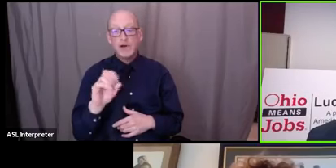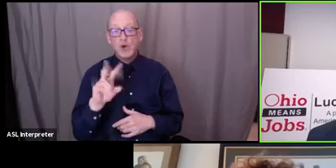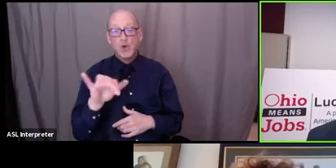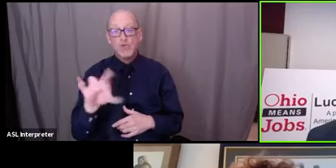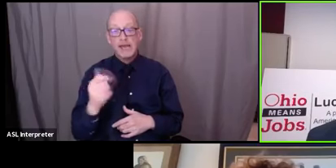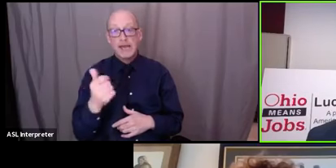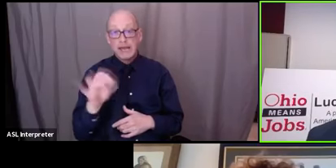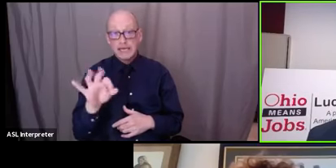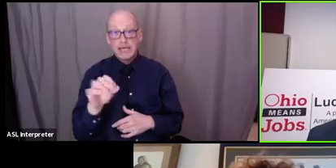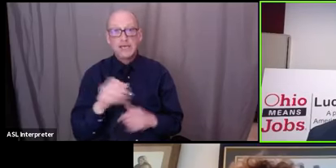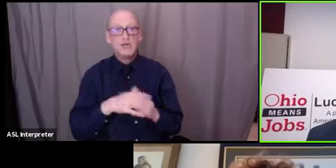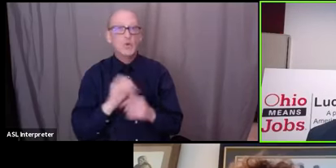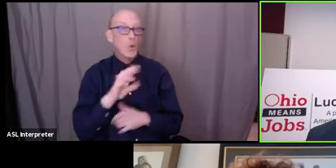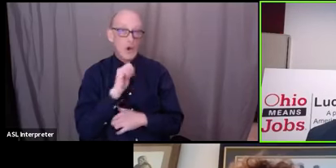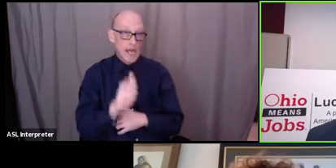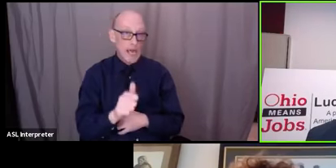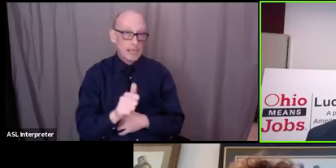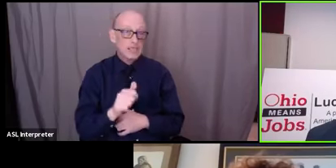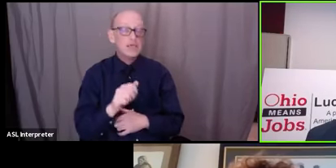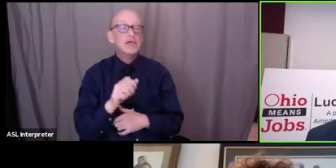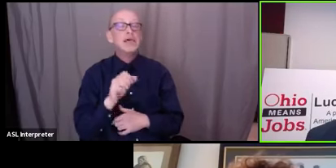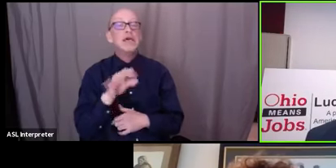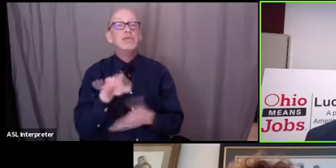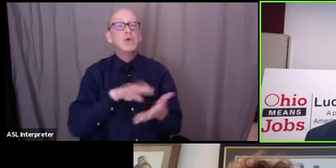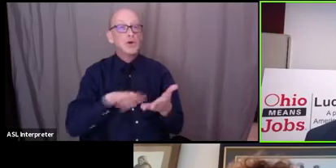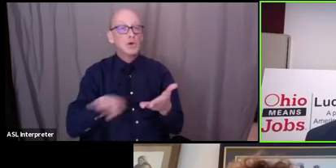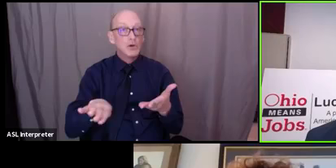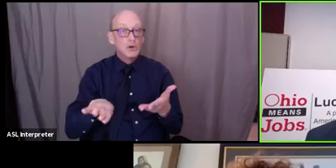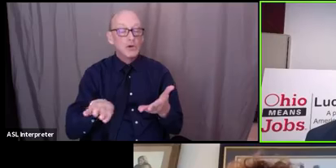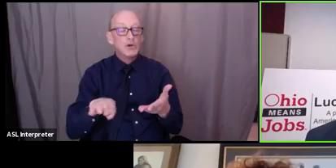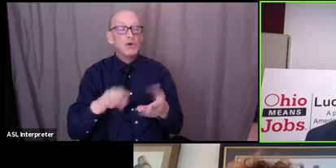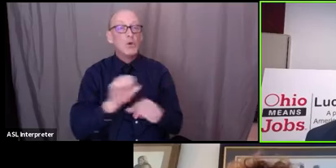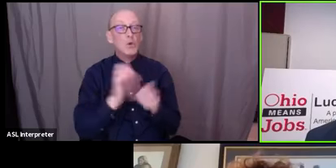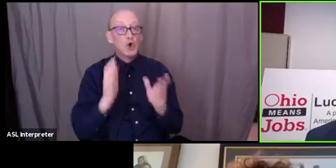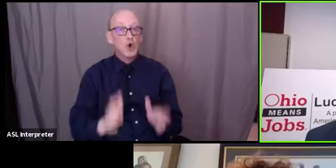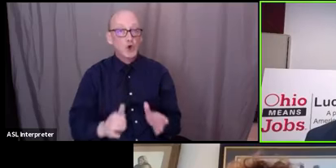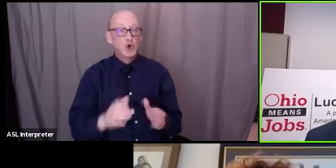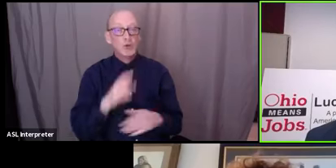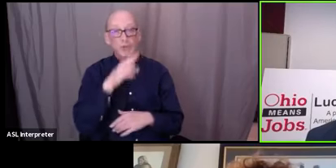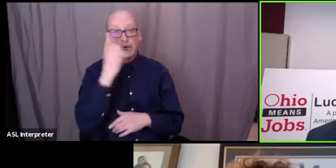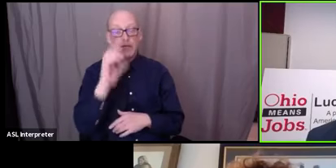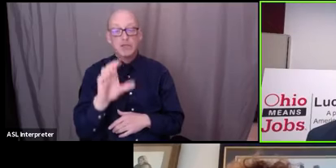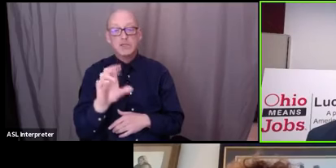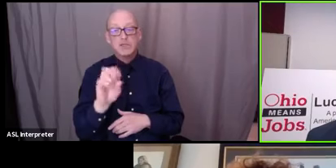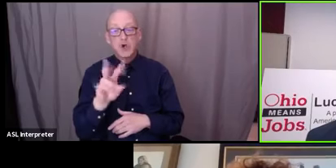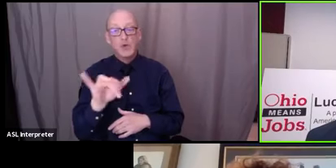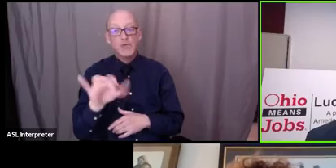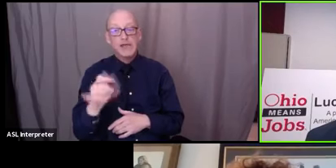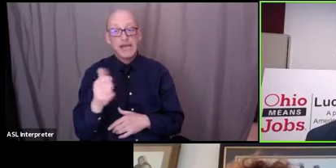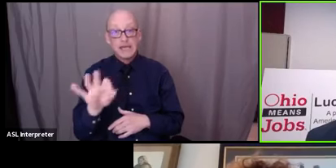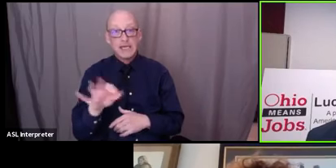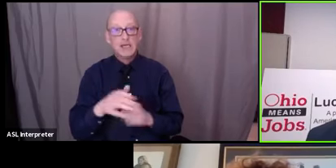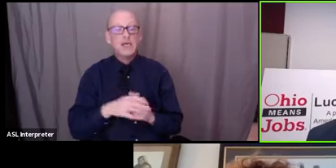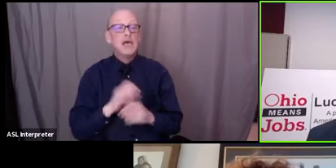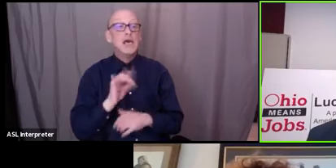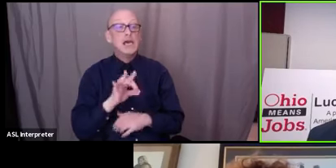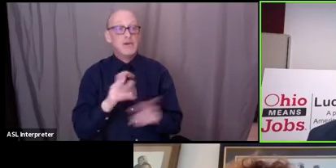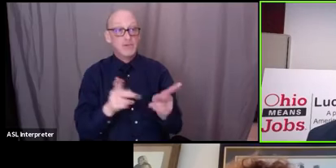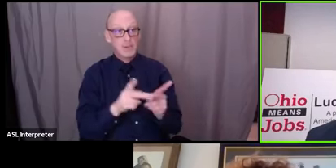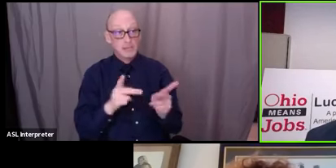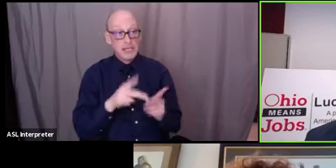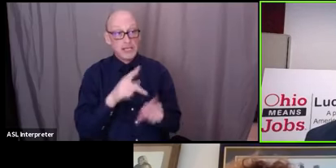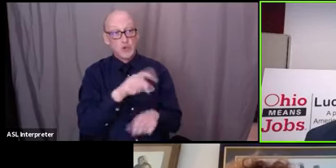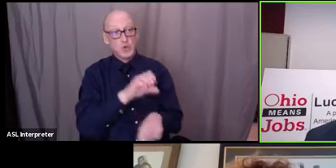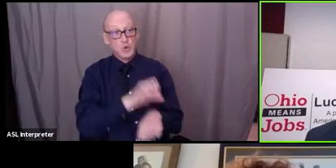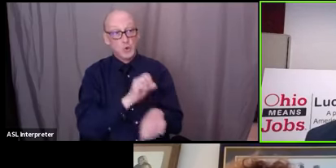if you're a displaced worker and you've been laid off due to the covet 19 so if the employer that you were working for